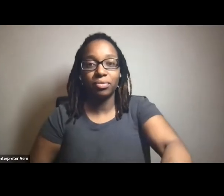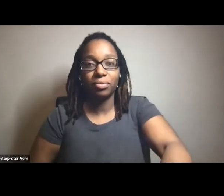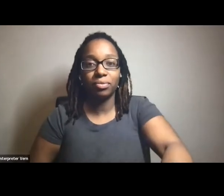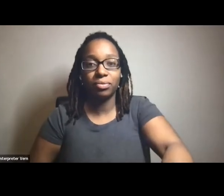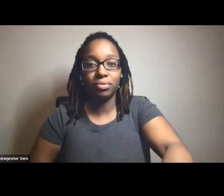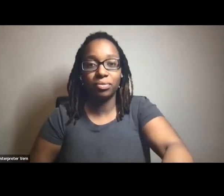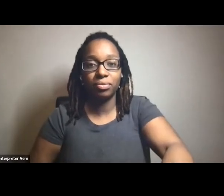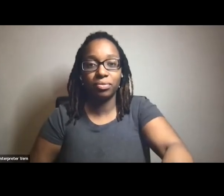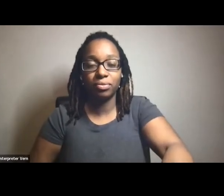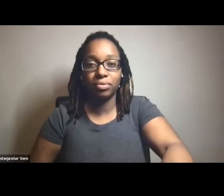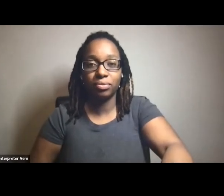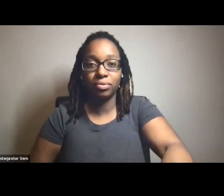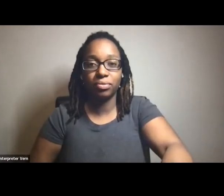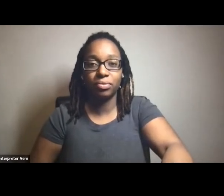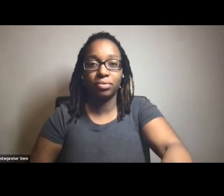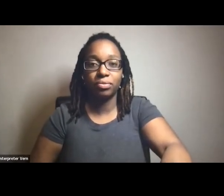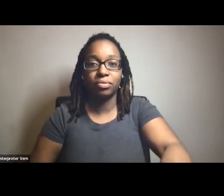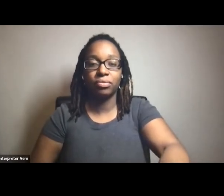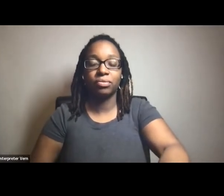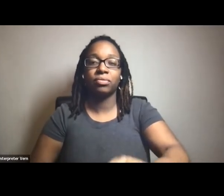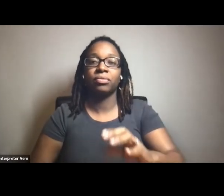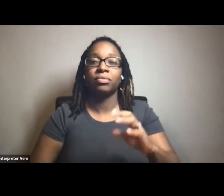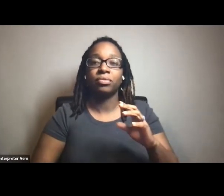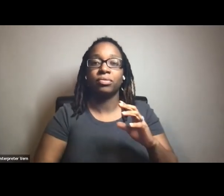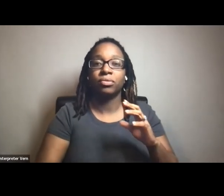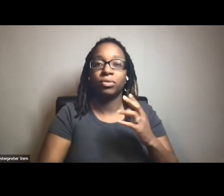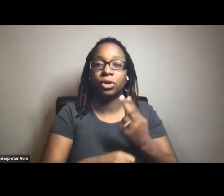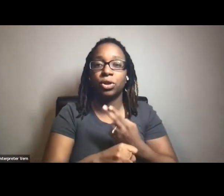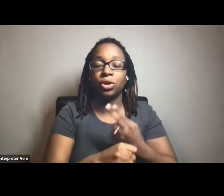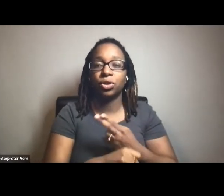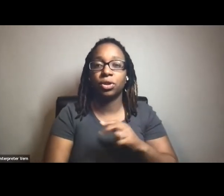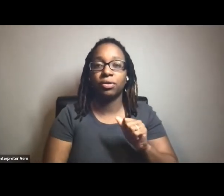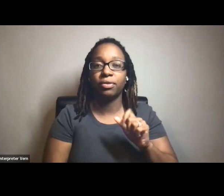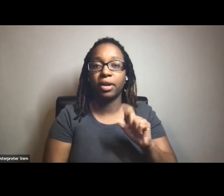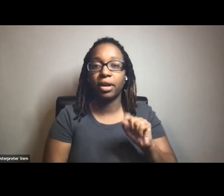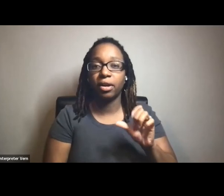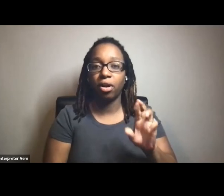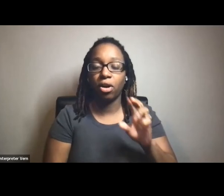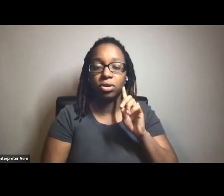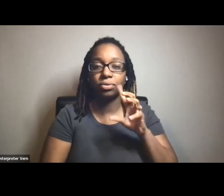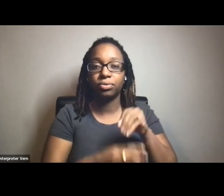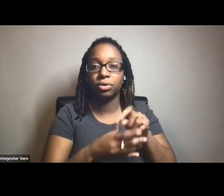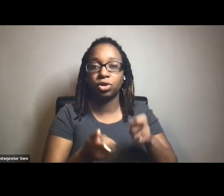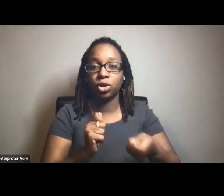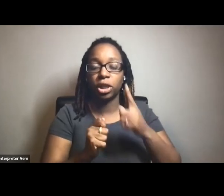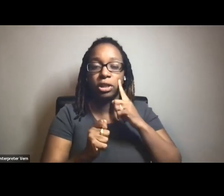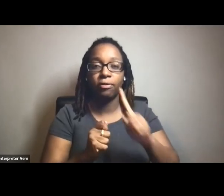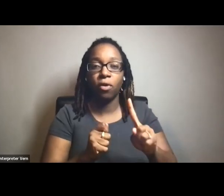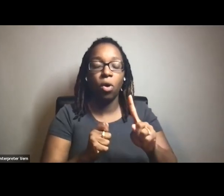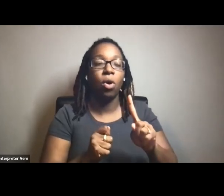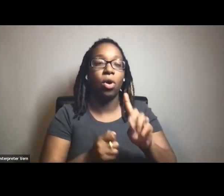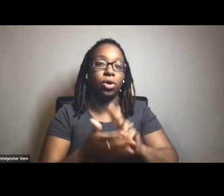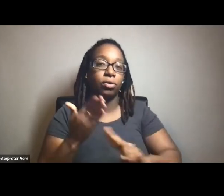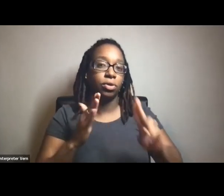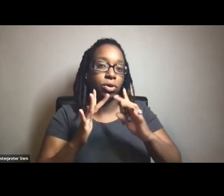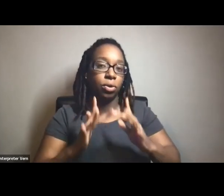Which is going to be on the use of at car to instill change in the accessibility of university websites. Also